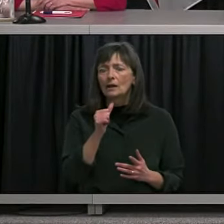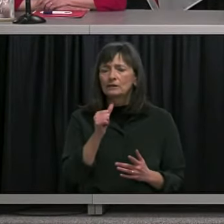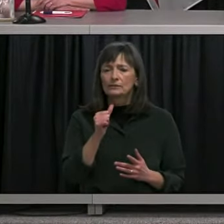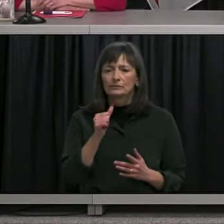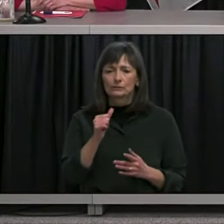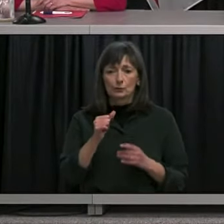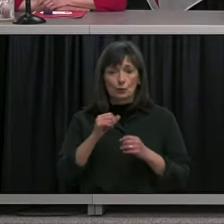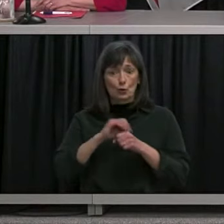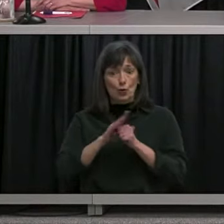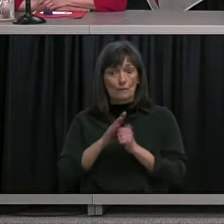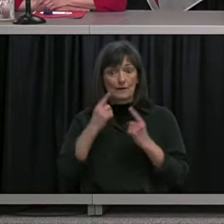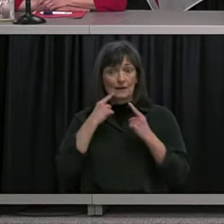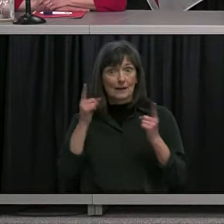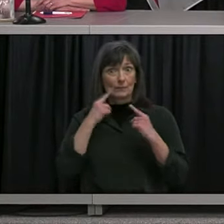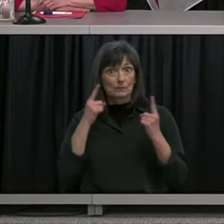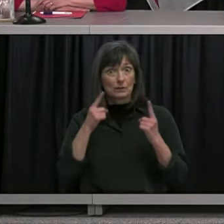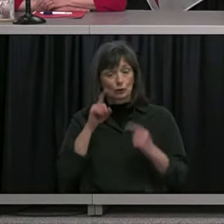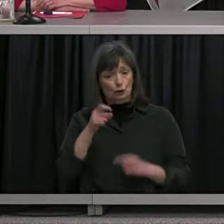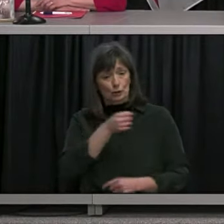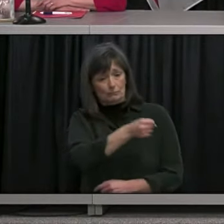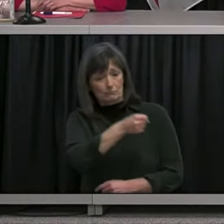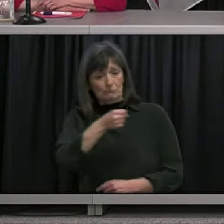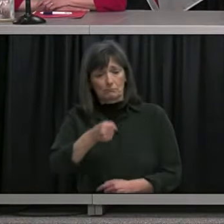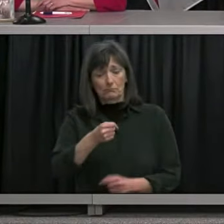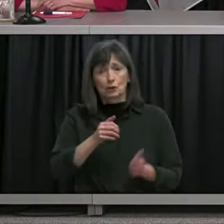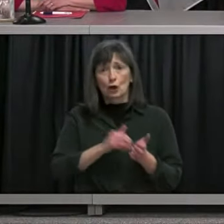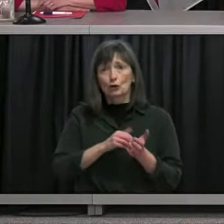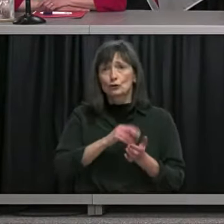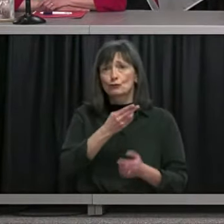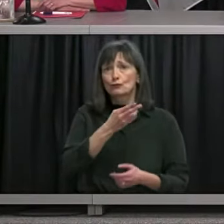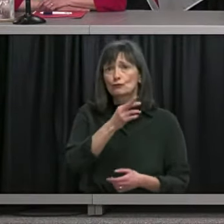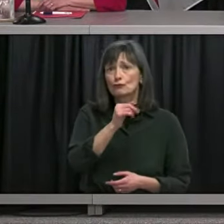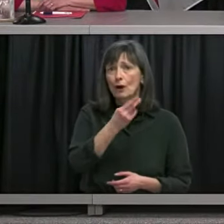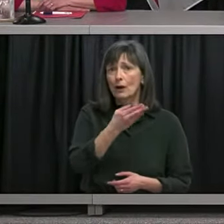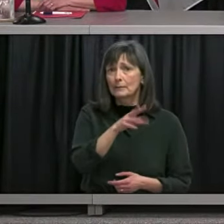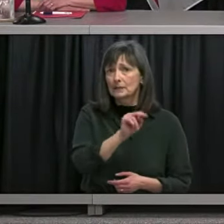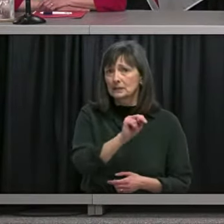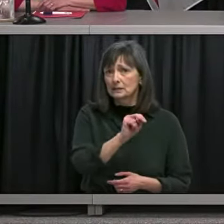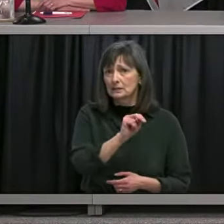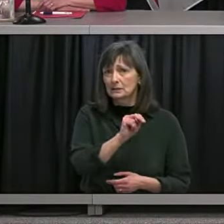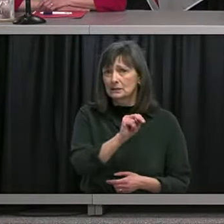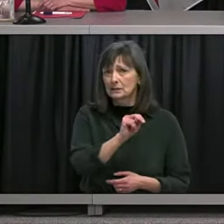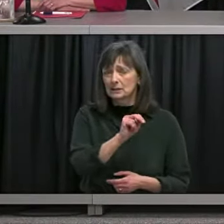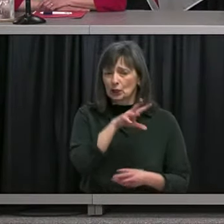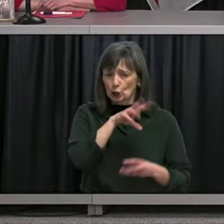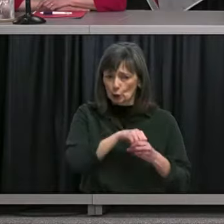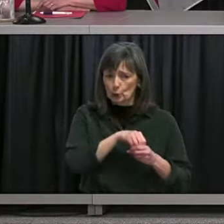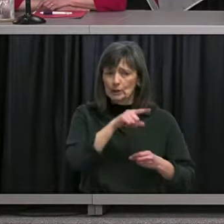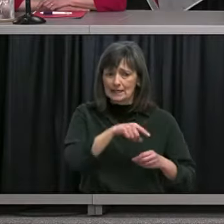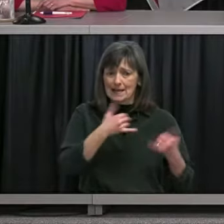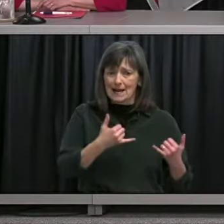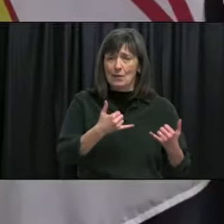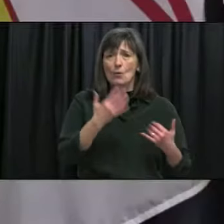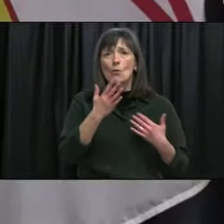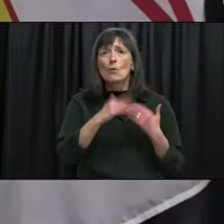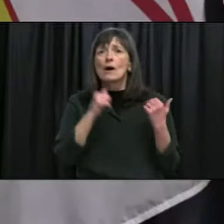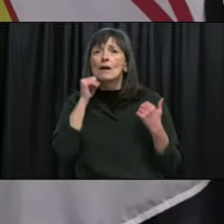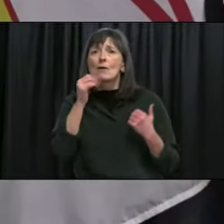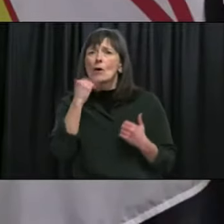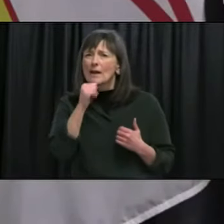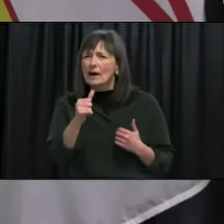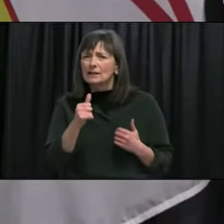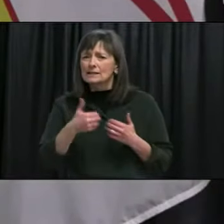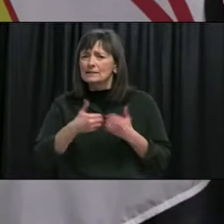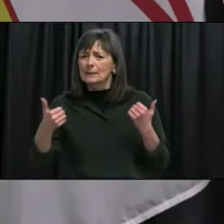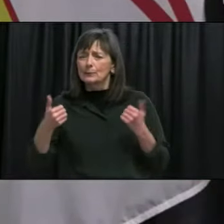the COVID briefings which are supposed to be apolitical rather than just call a separate briefing to deal with it I'm